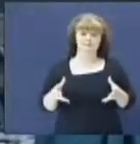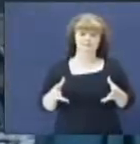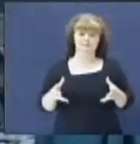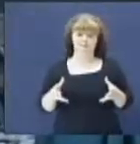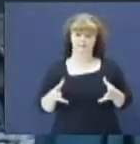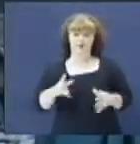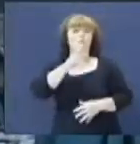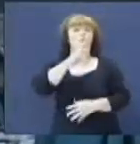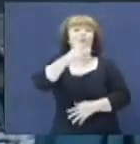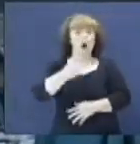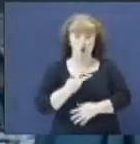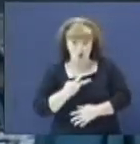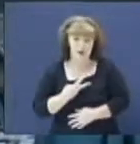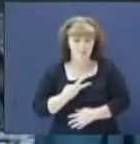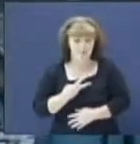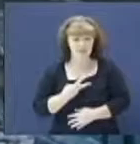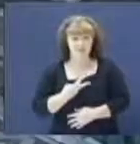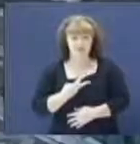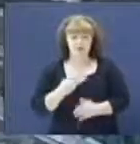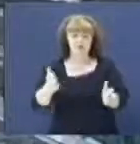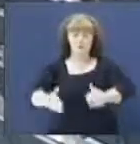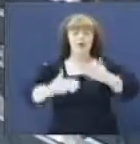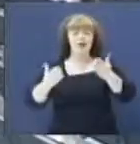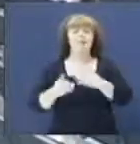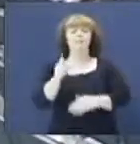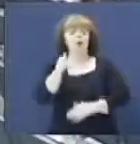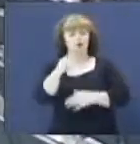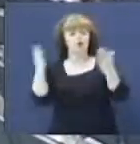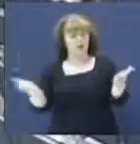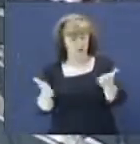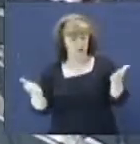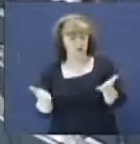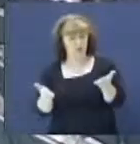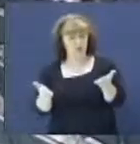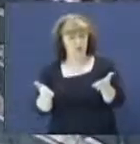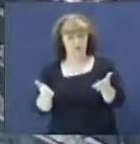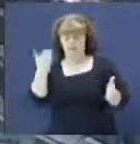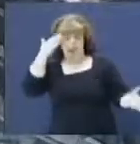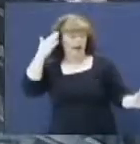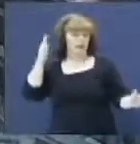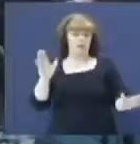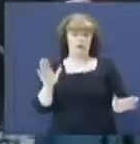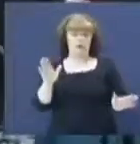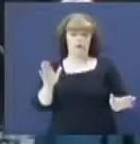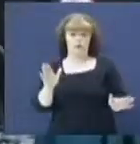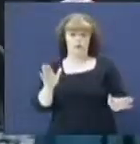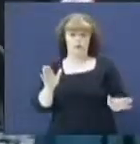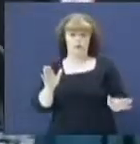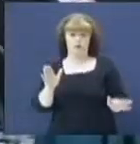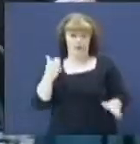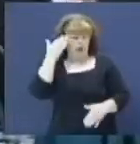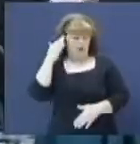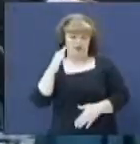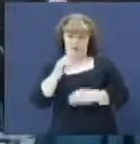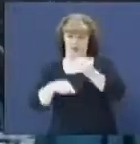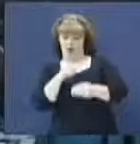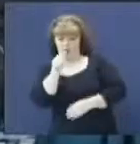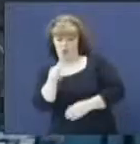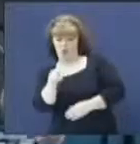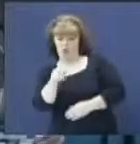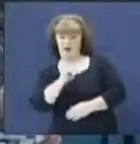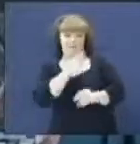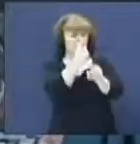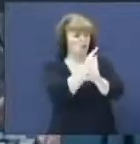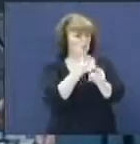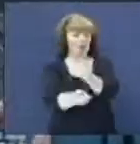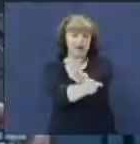Well, welcome. We're delighted you're here. And I don't know, but from what he says, I don't know about you, but I'm in the